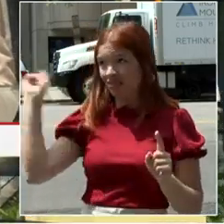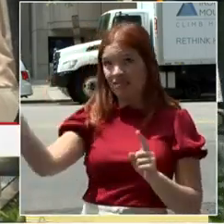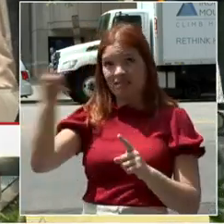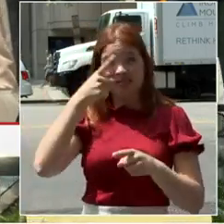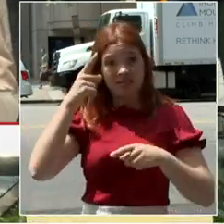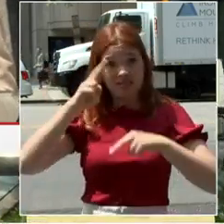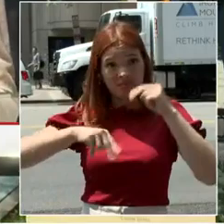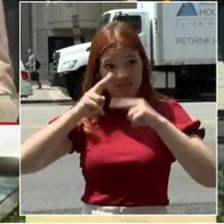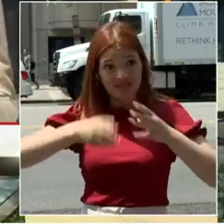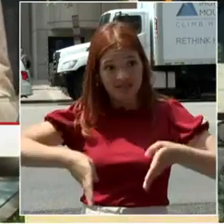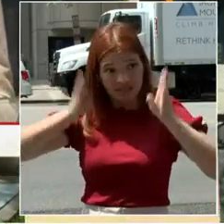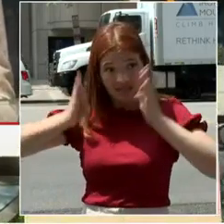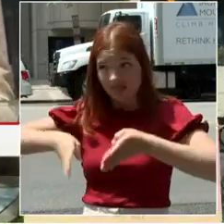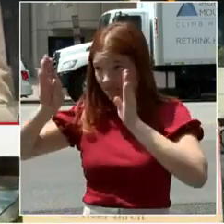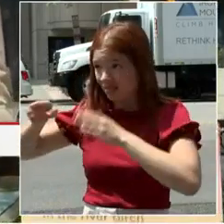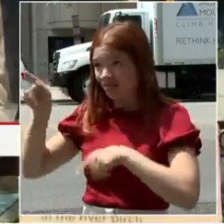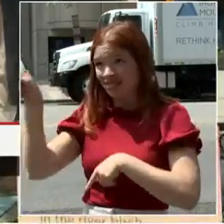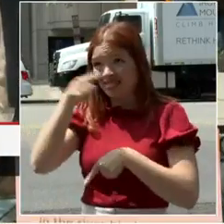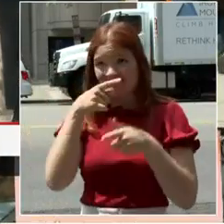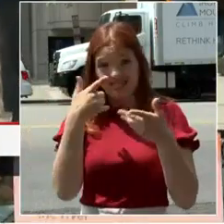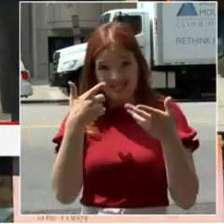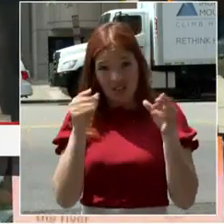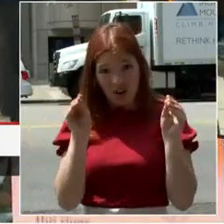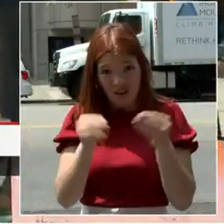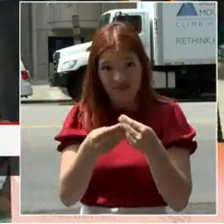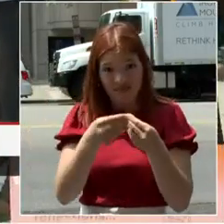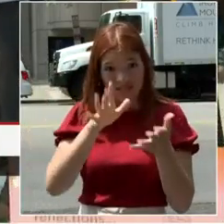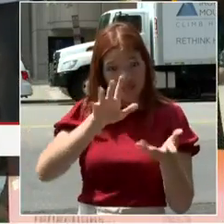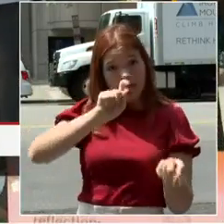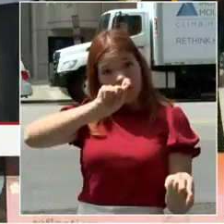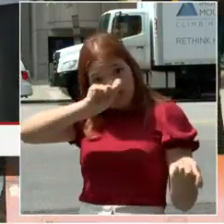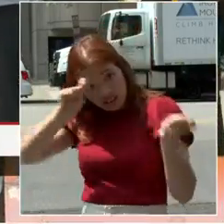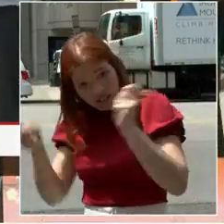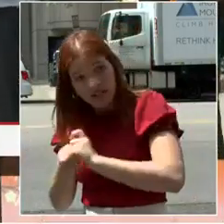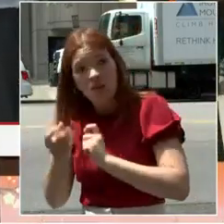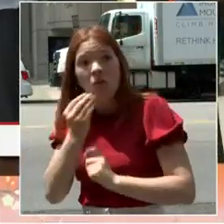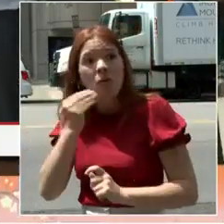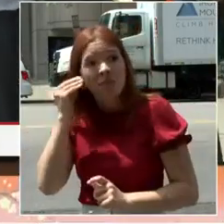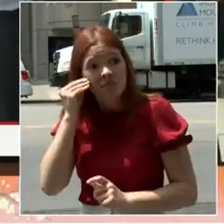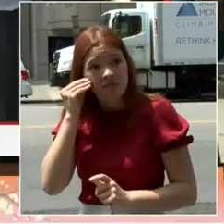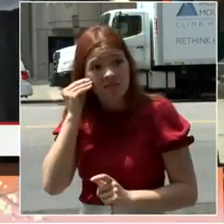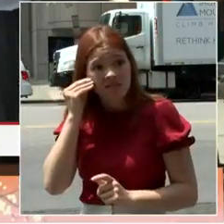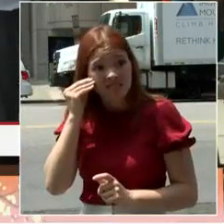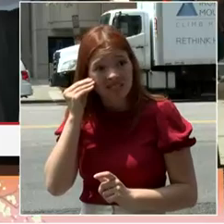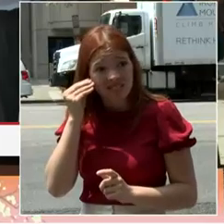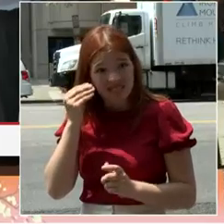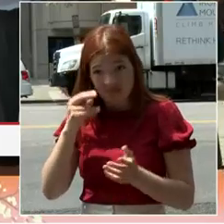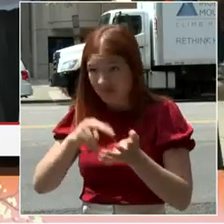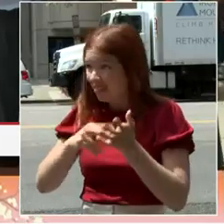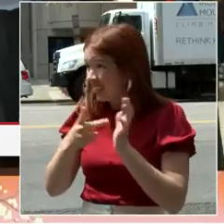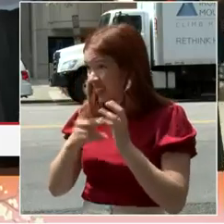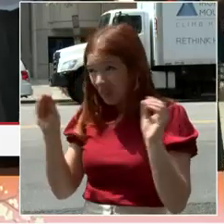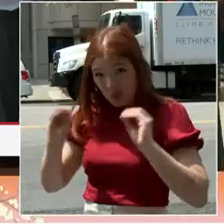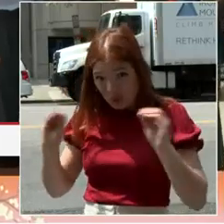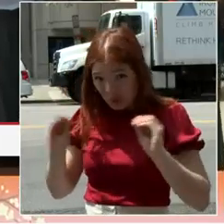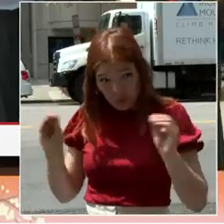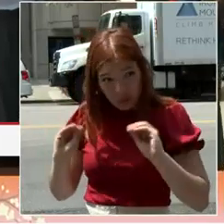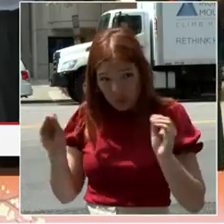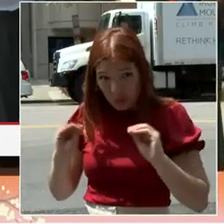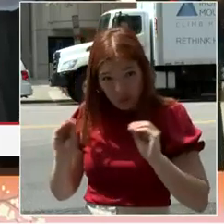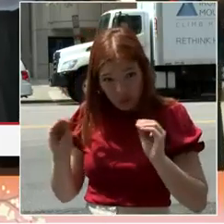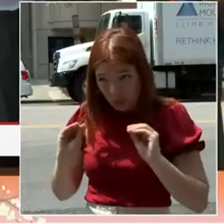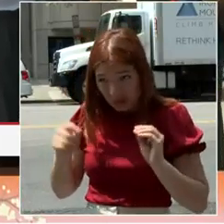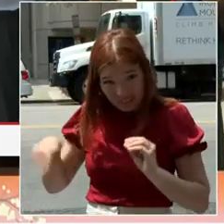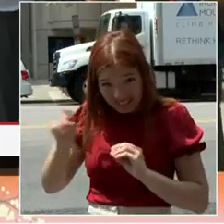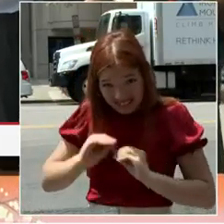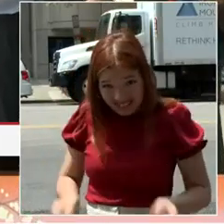stuff like that. I didn't say that. What I said was we have to unleash our creativity. And that may mean that it looks,